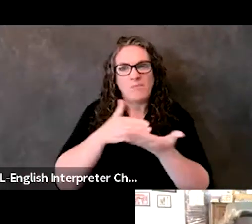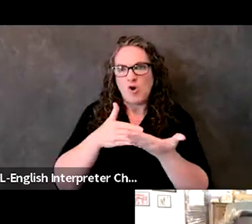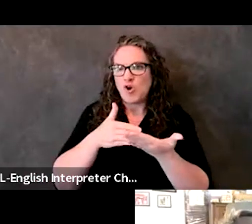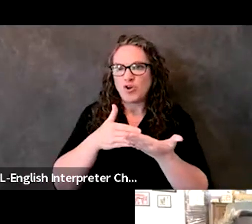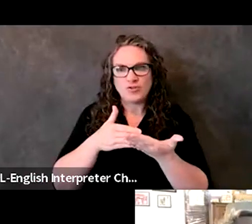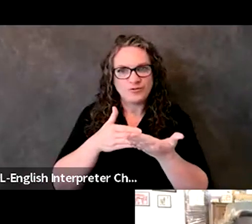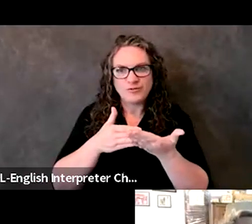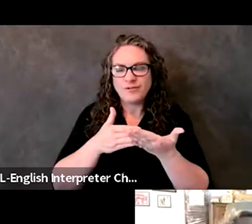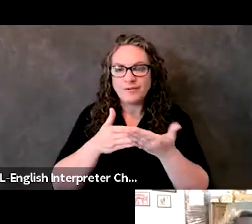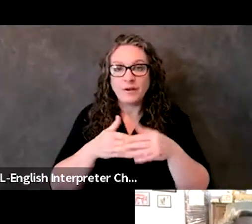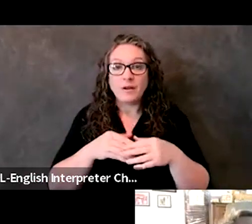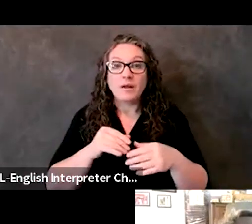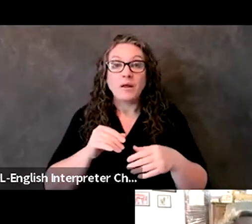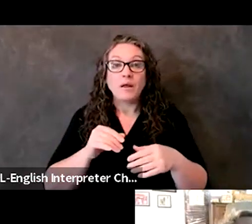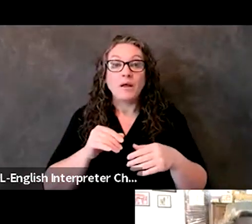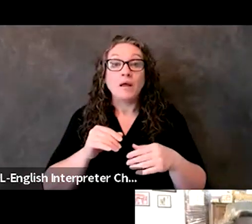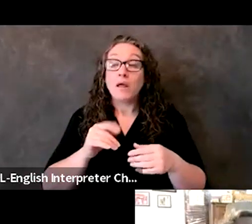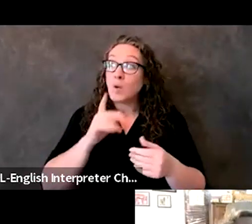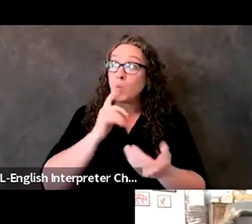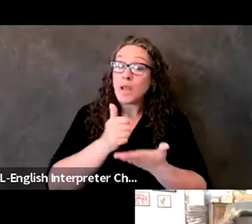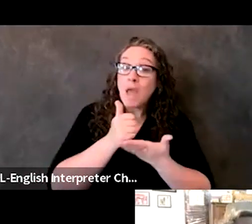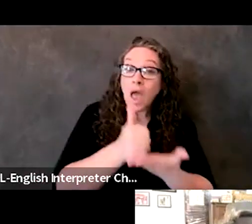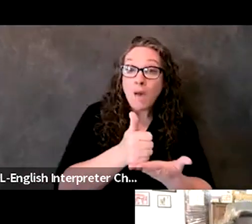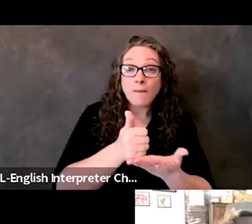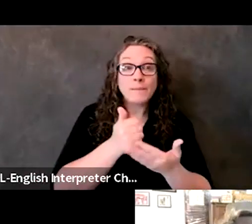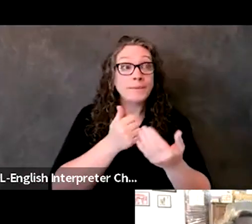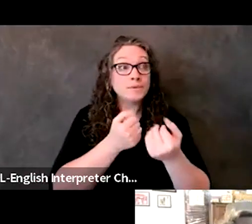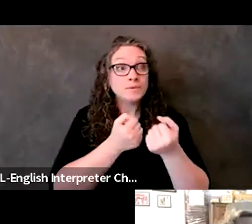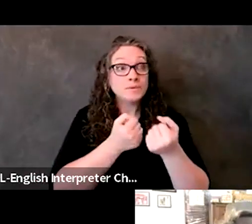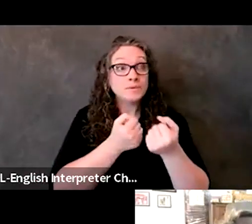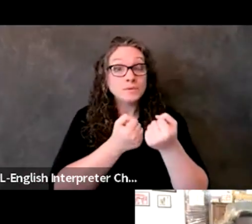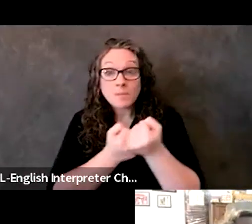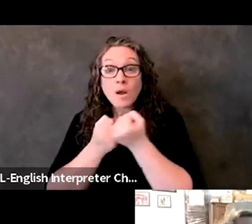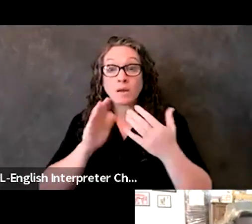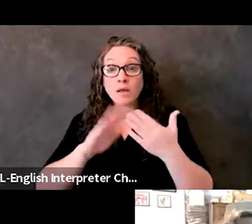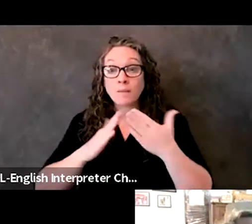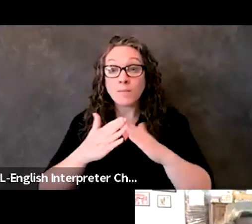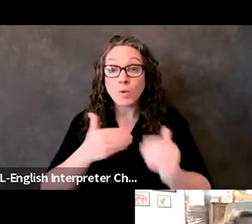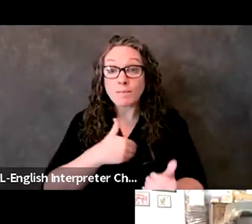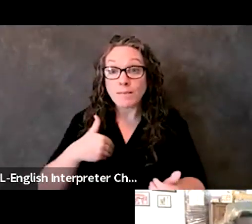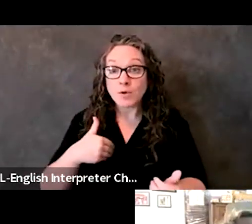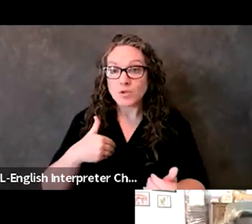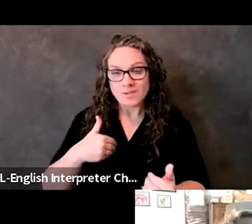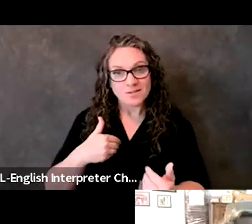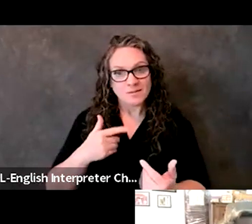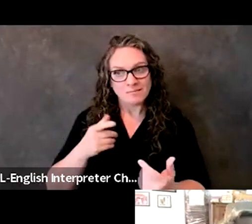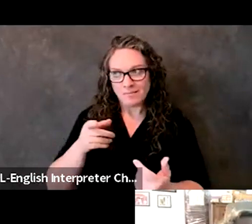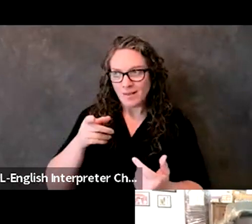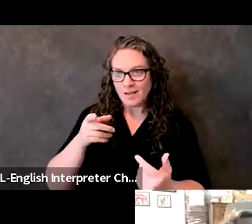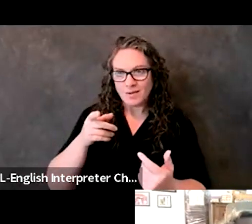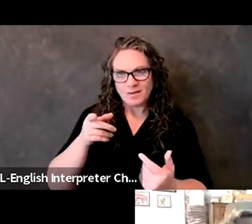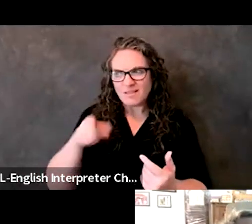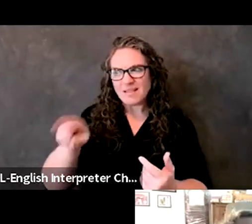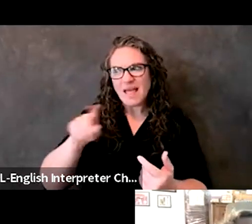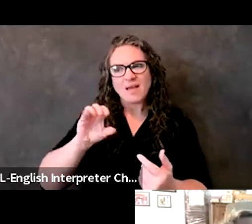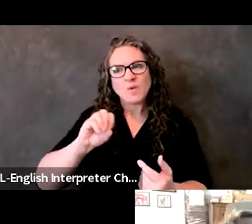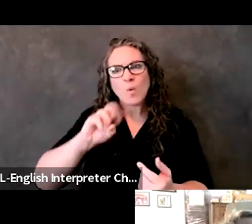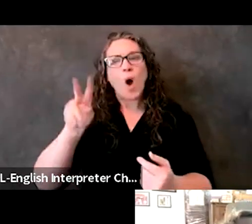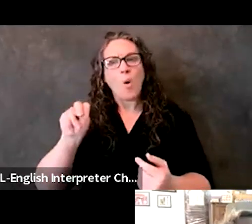when we're, you know, helping and supporting, um, our community members to, to own that individual preparedness piece.